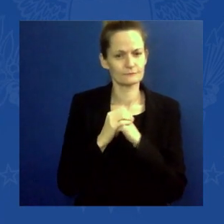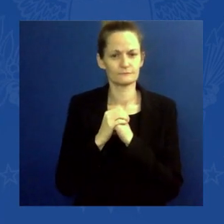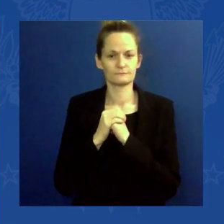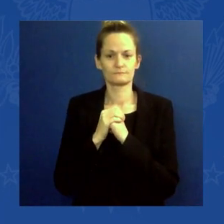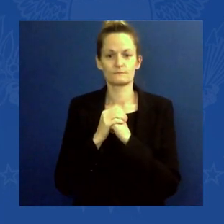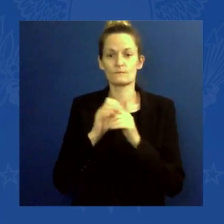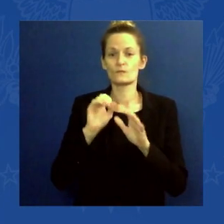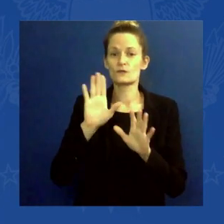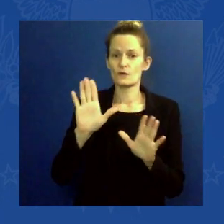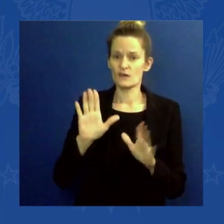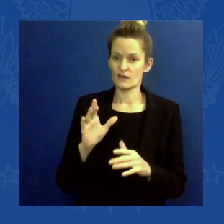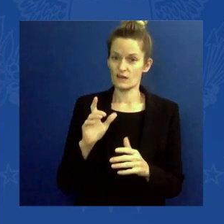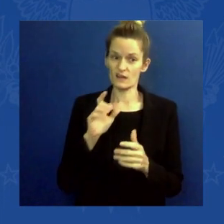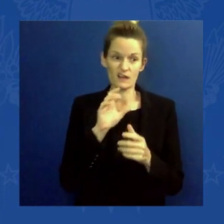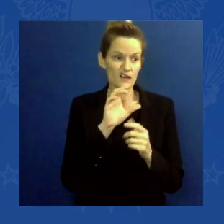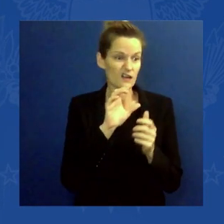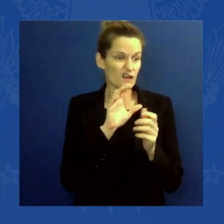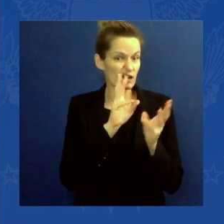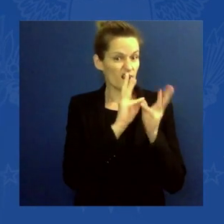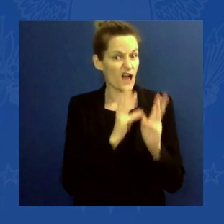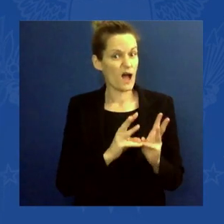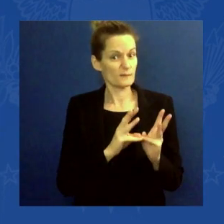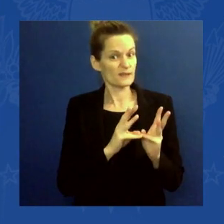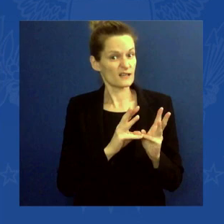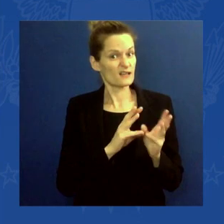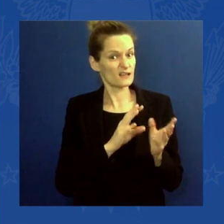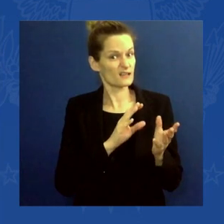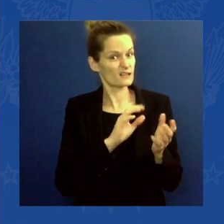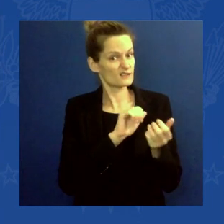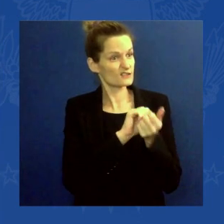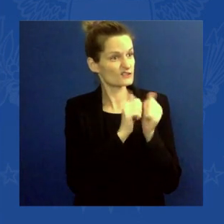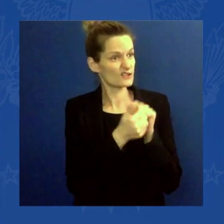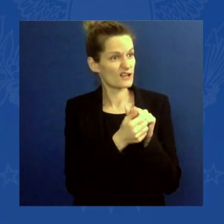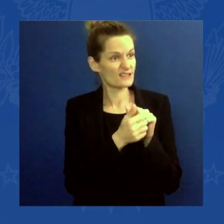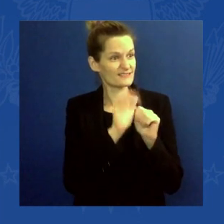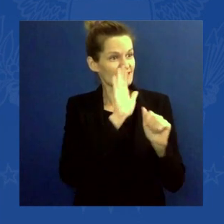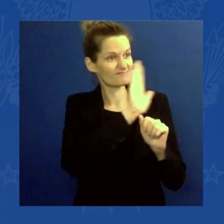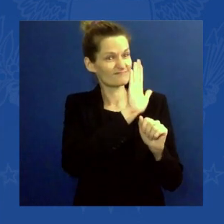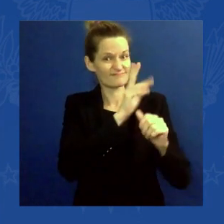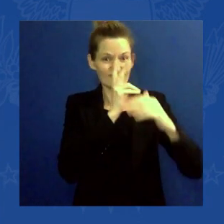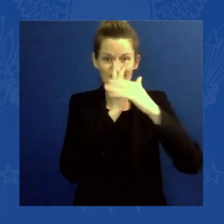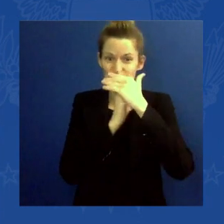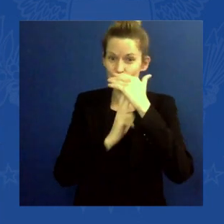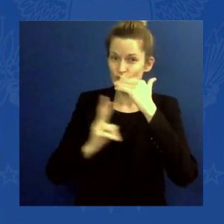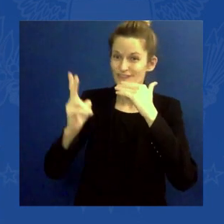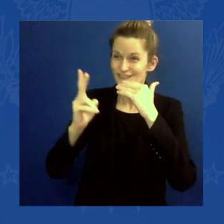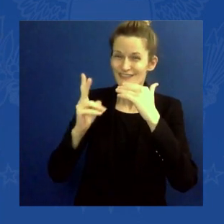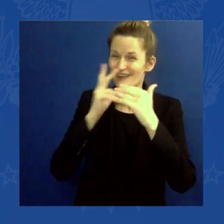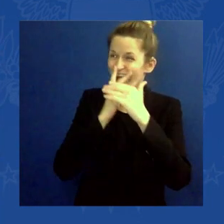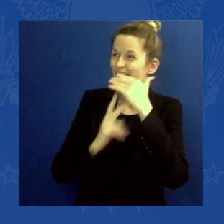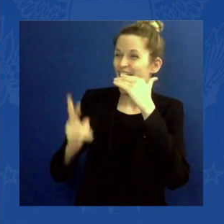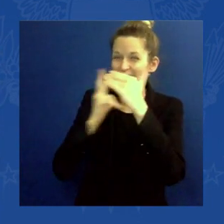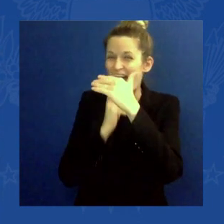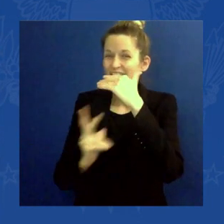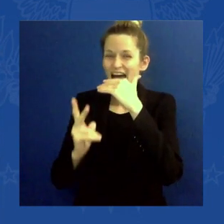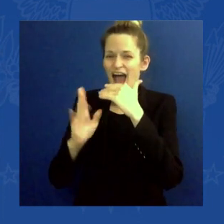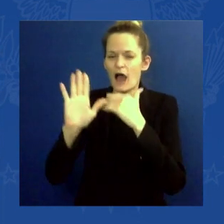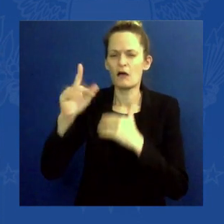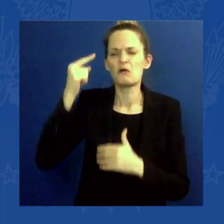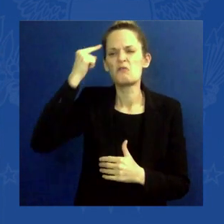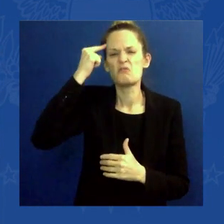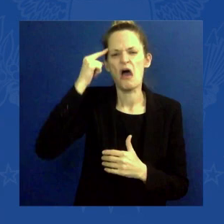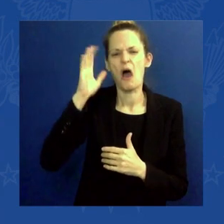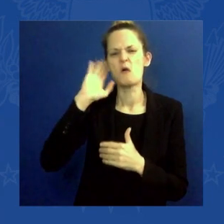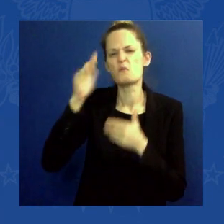predicted, but predicted a decade or two from today. Those challenges are